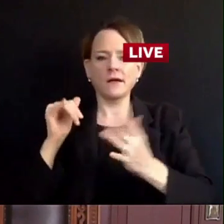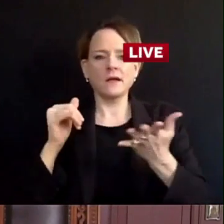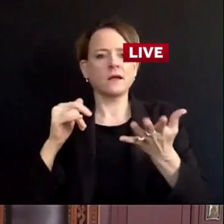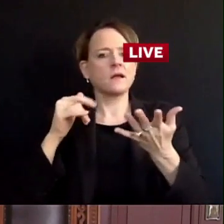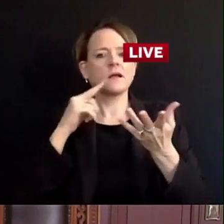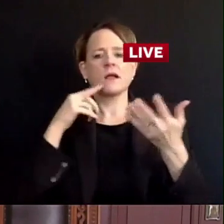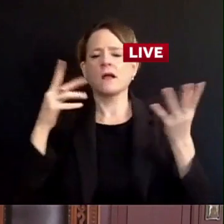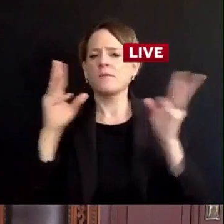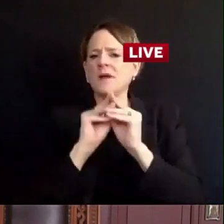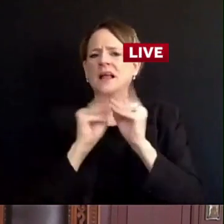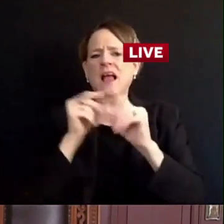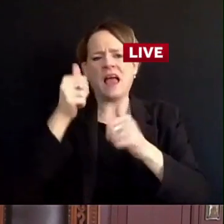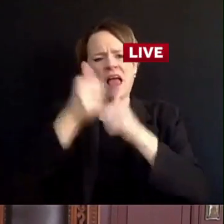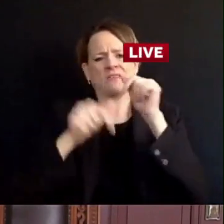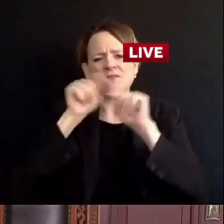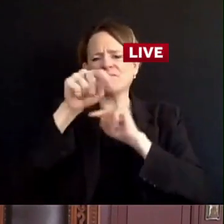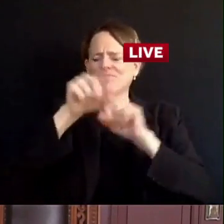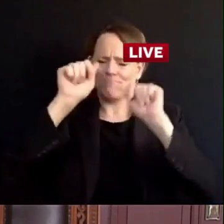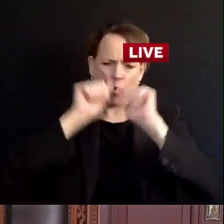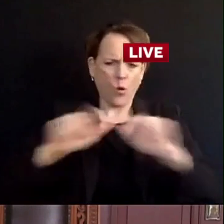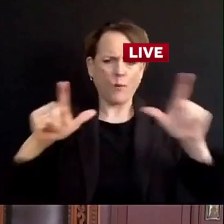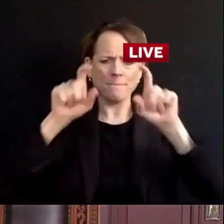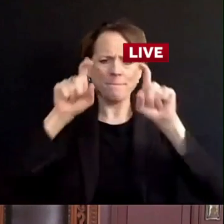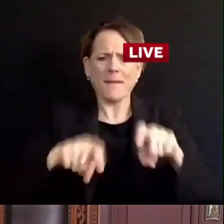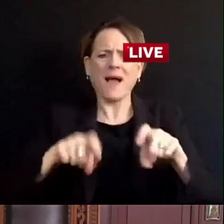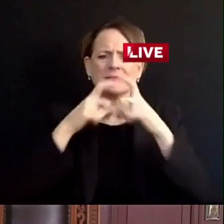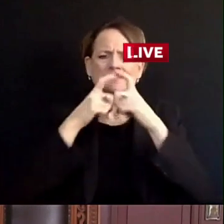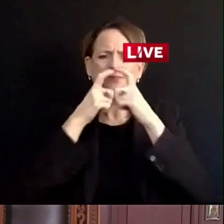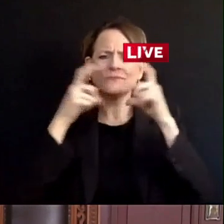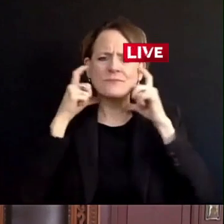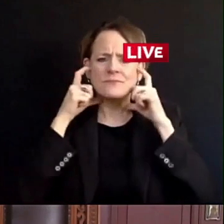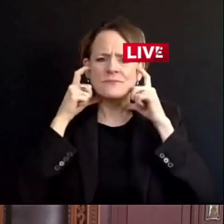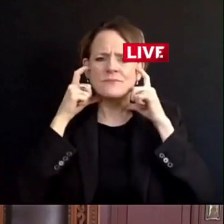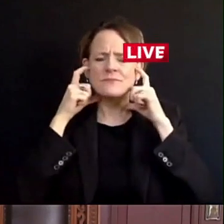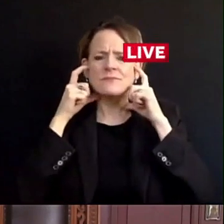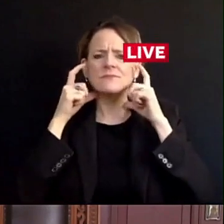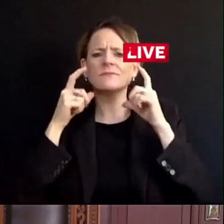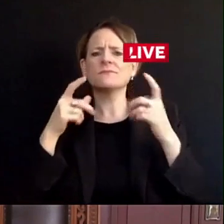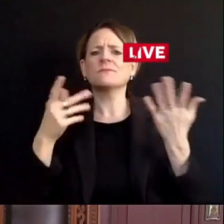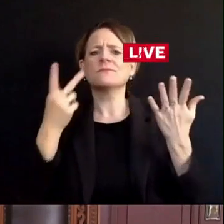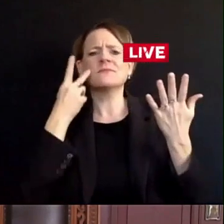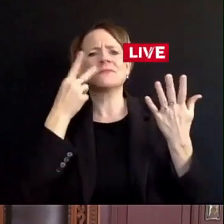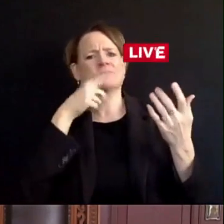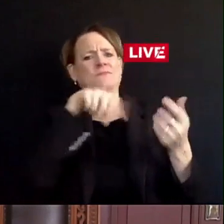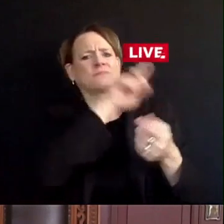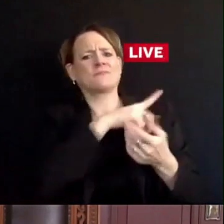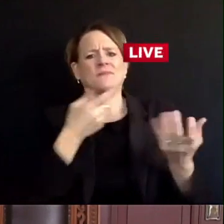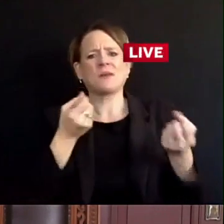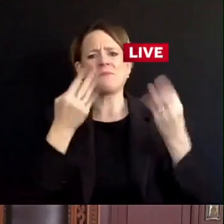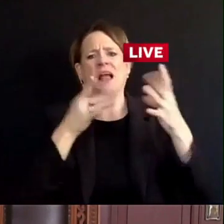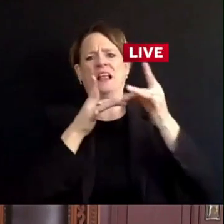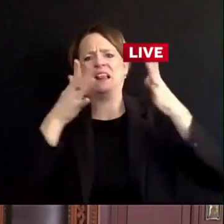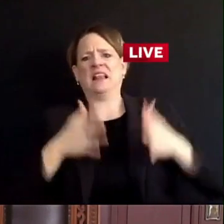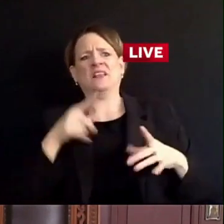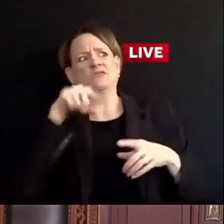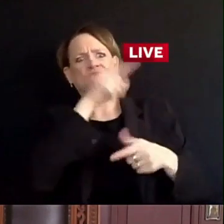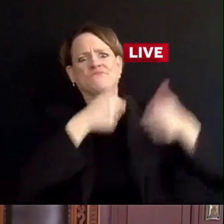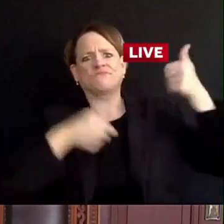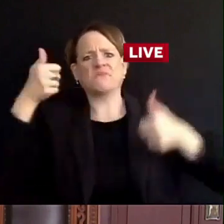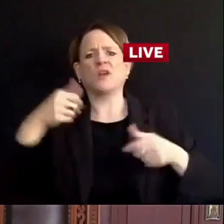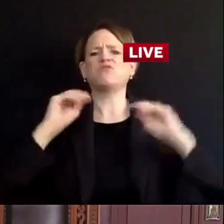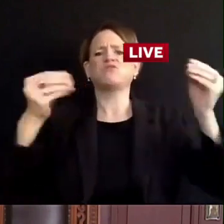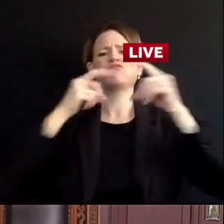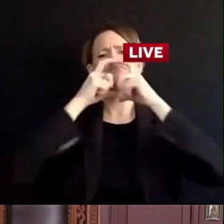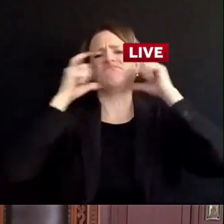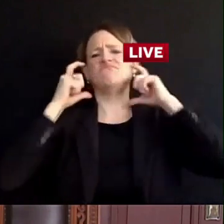That sends a message that it's not important. Please, leaders, we need to send a message